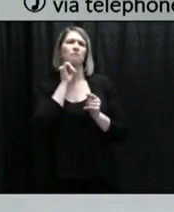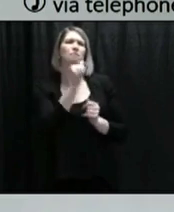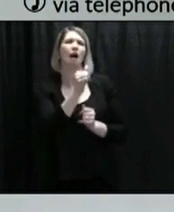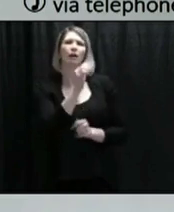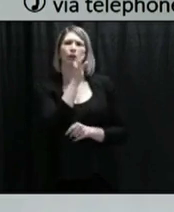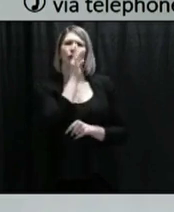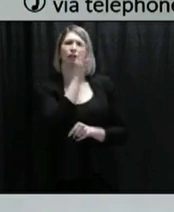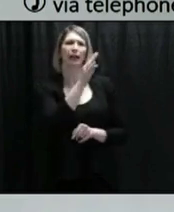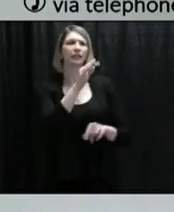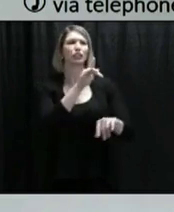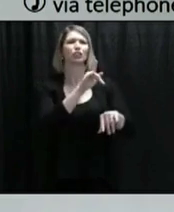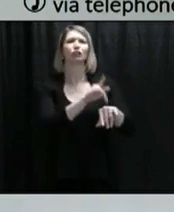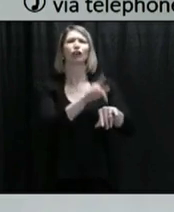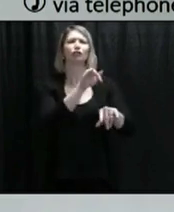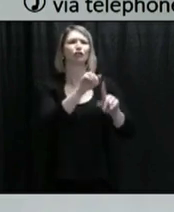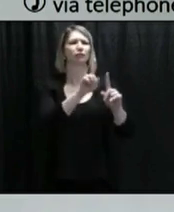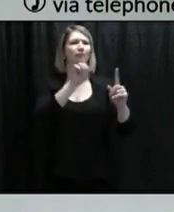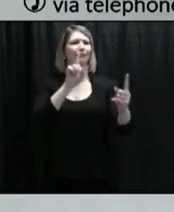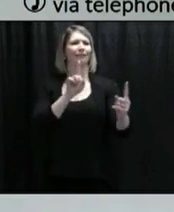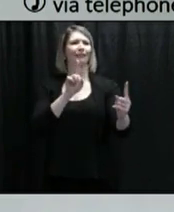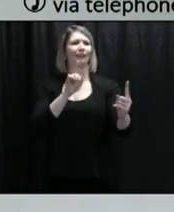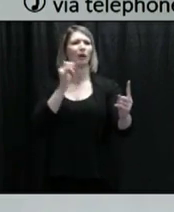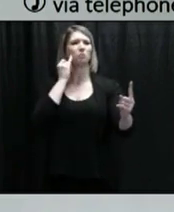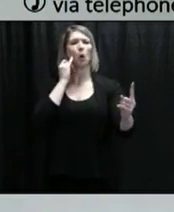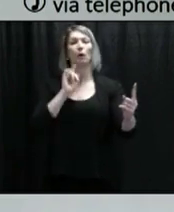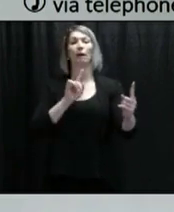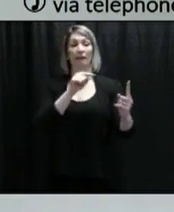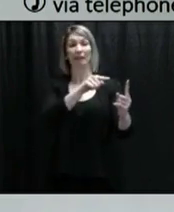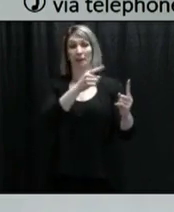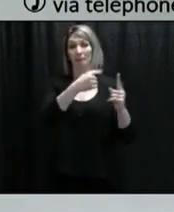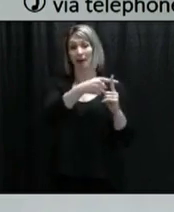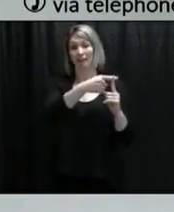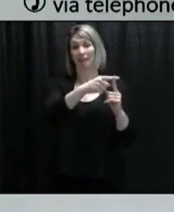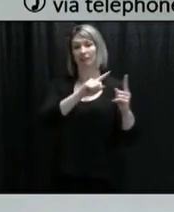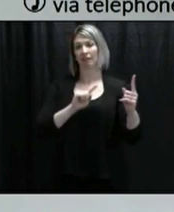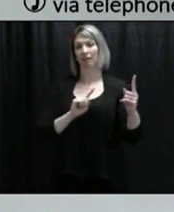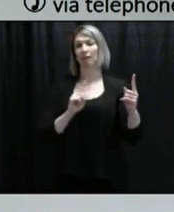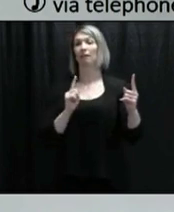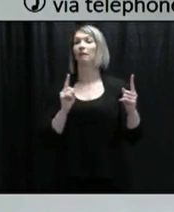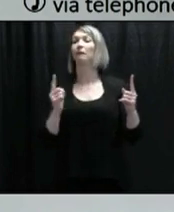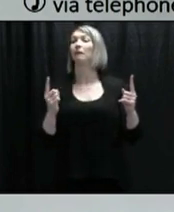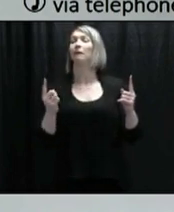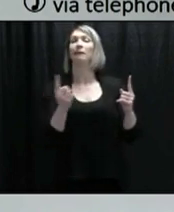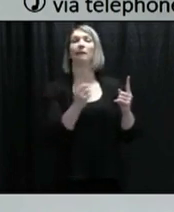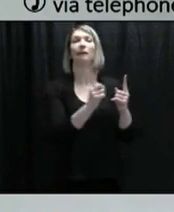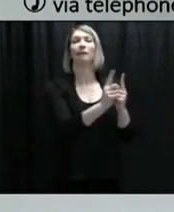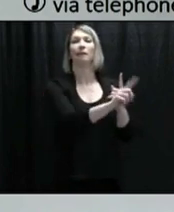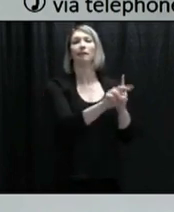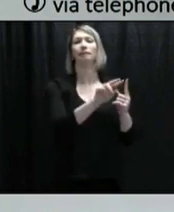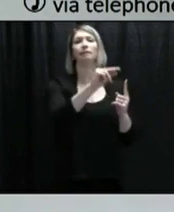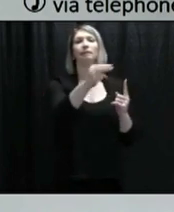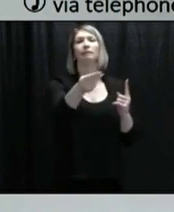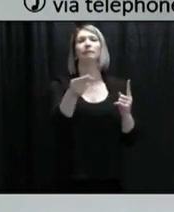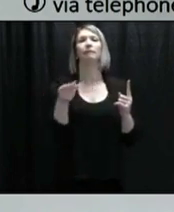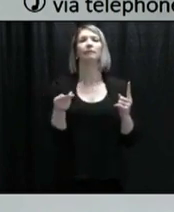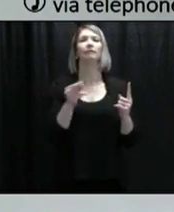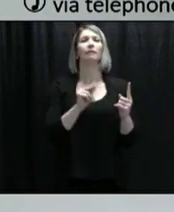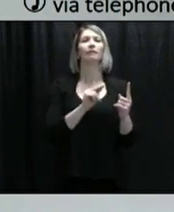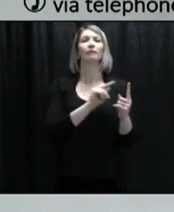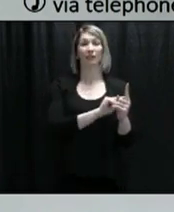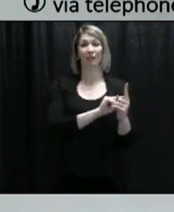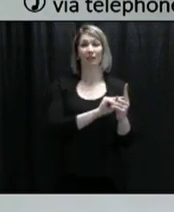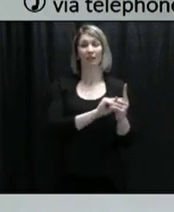a co-worker or a relative or somebody else out in the community. I guess in some